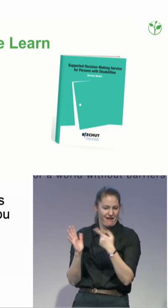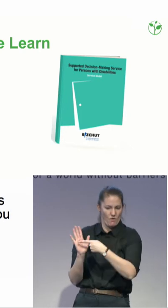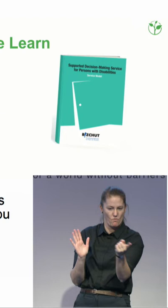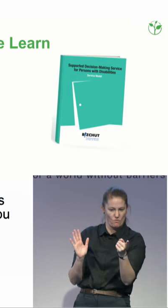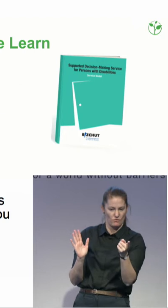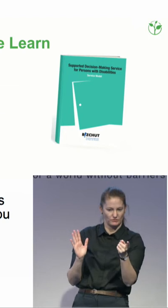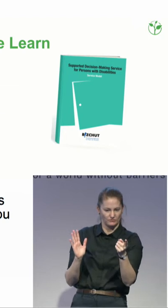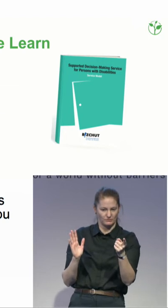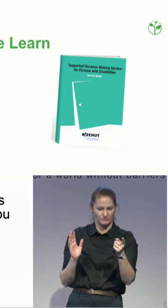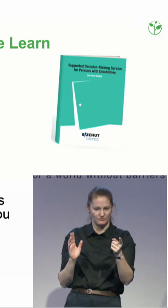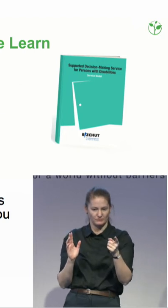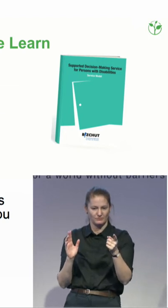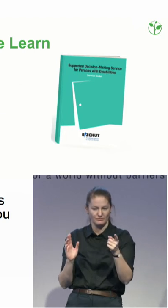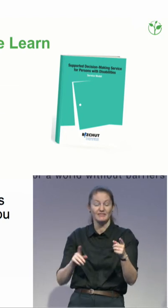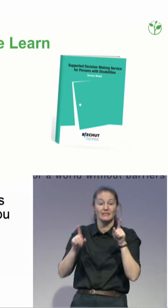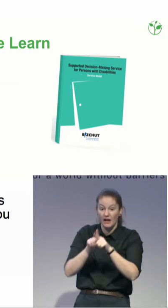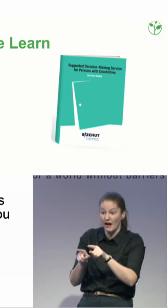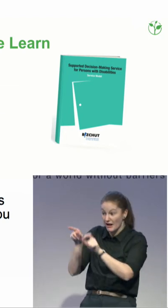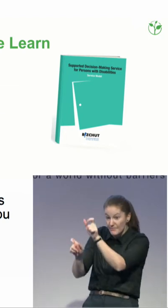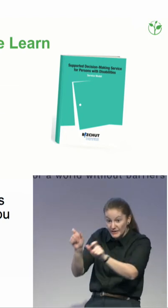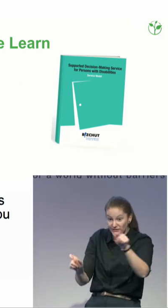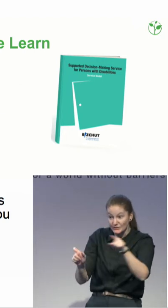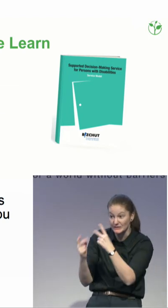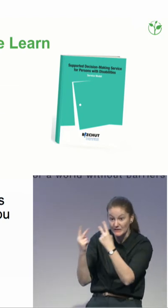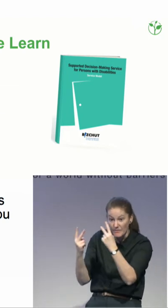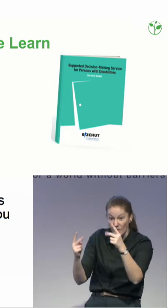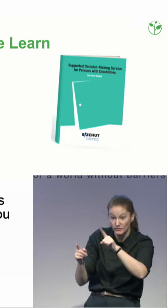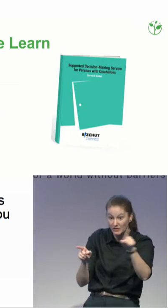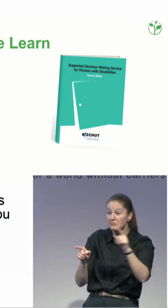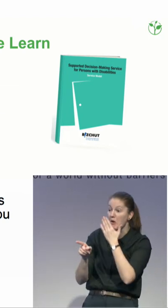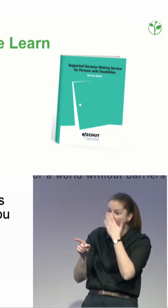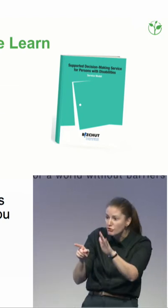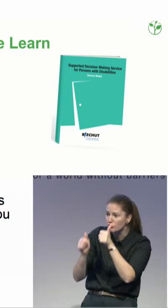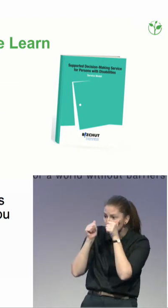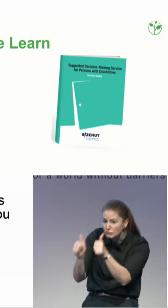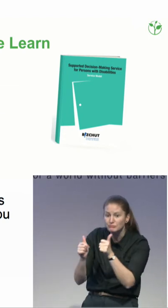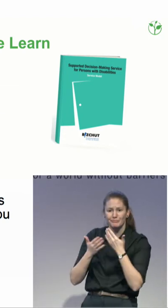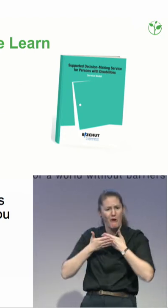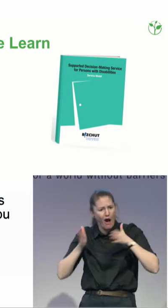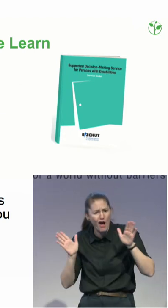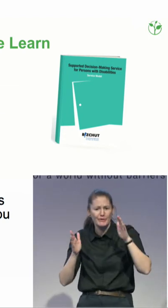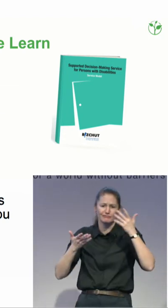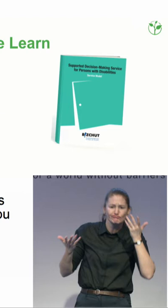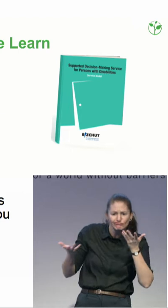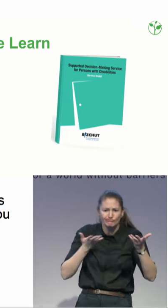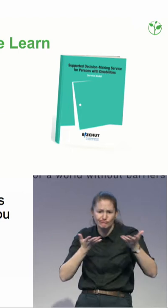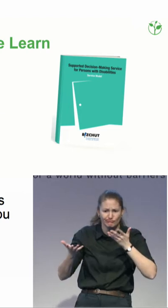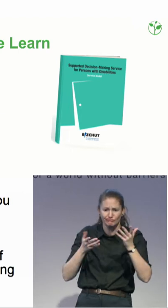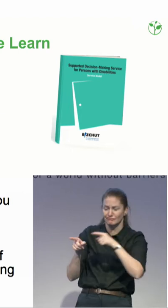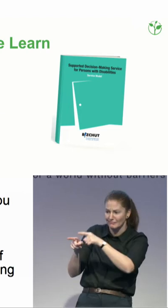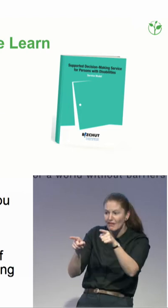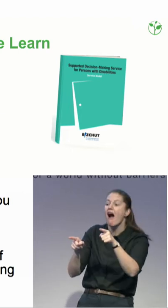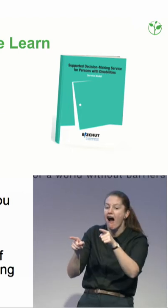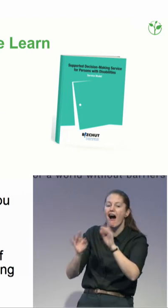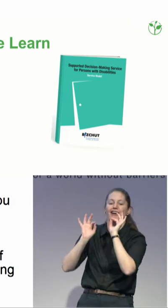or with true belief that people can make decisions over their life, that is something that is harder and is very